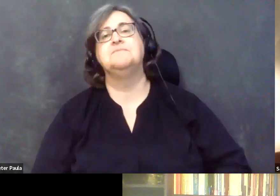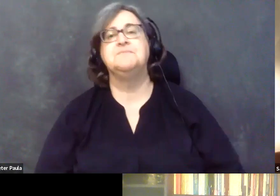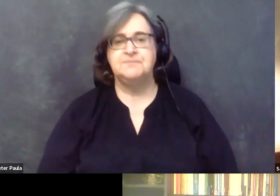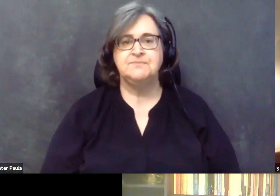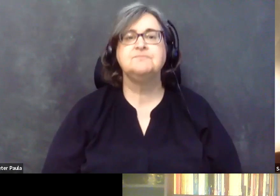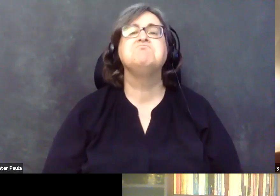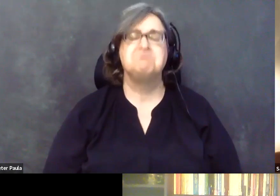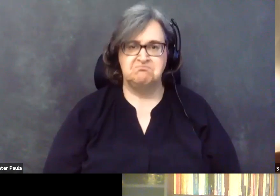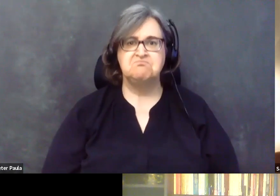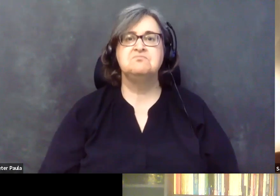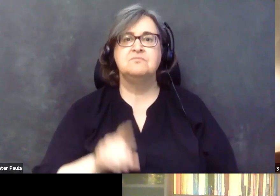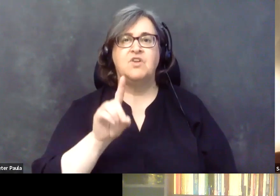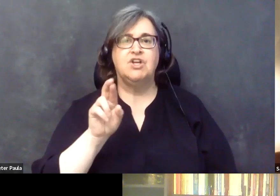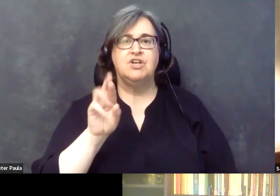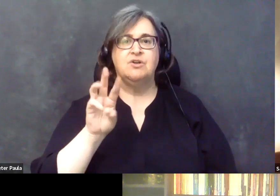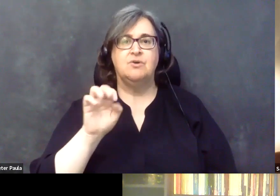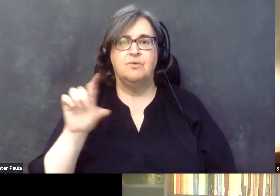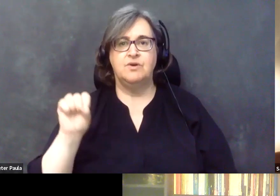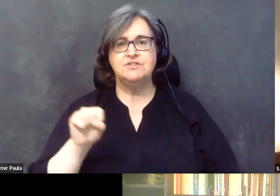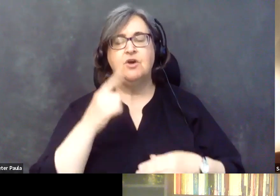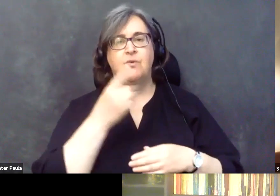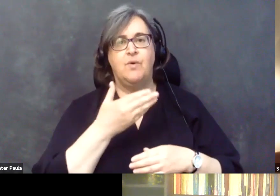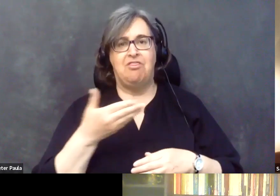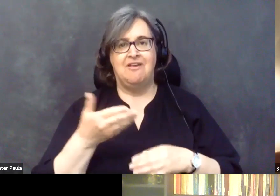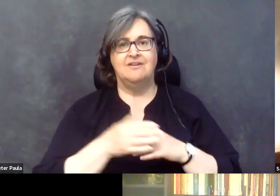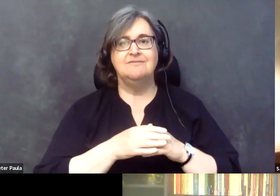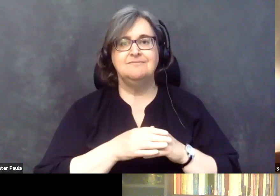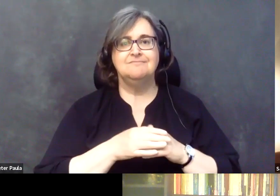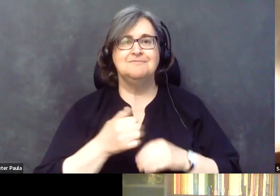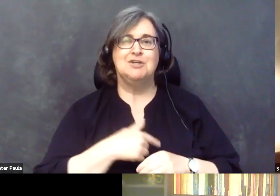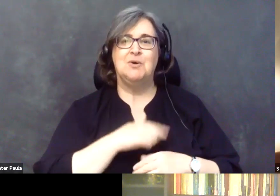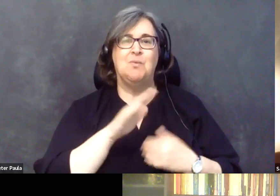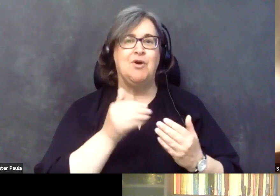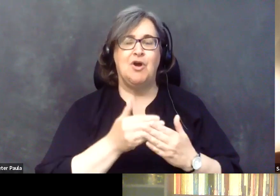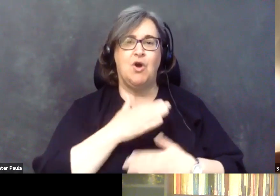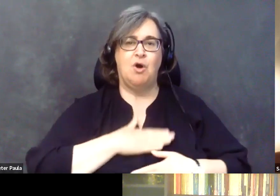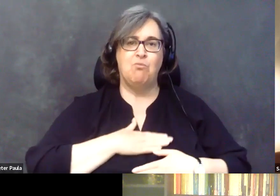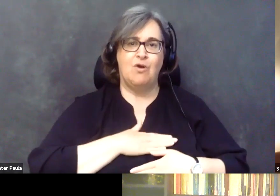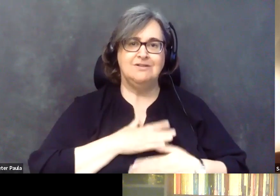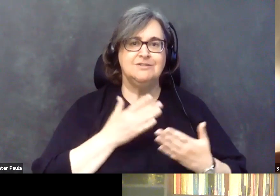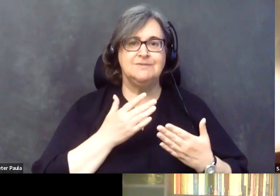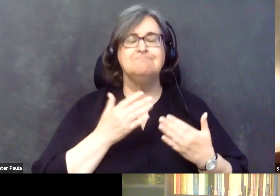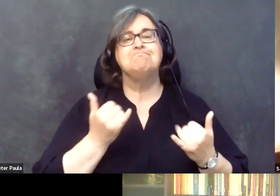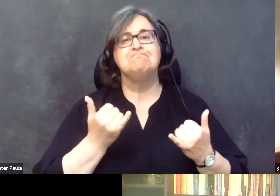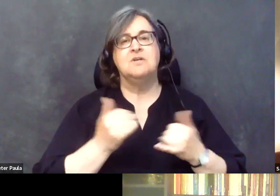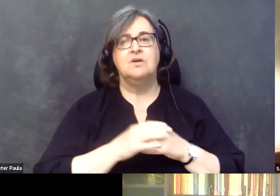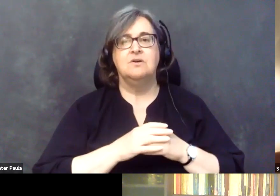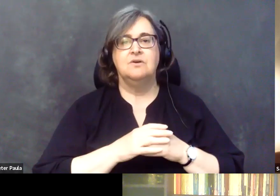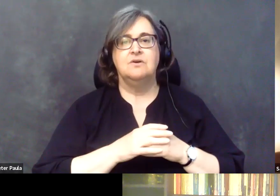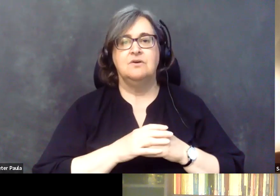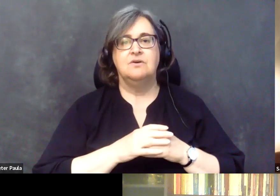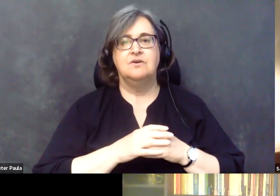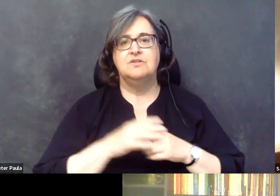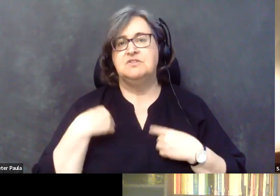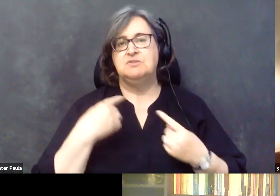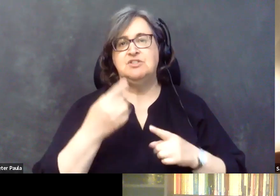Sure. So one thing for certain, I'm sure we all appreciate now, especially in the past four or five